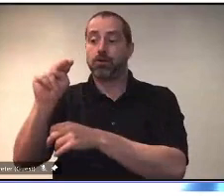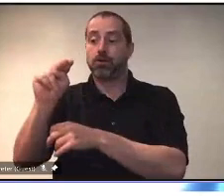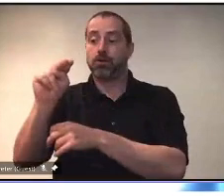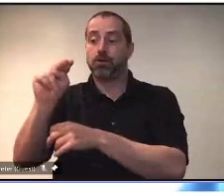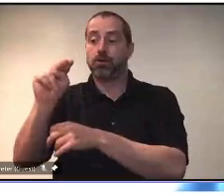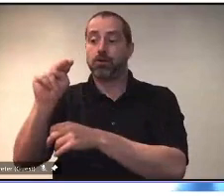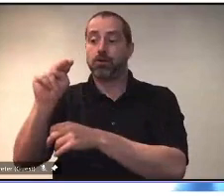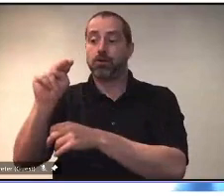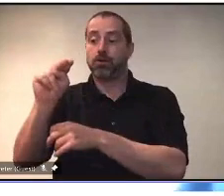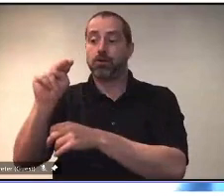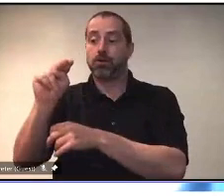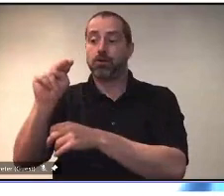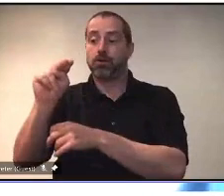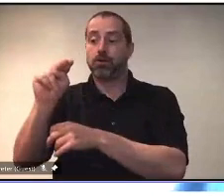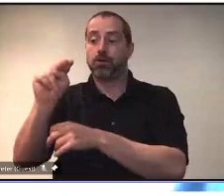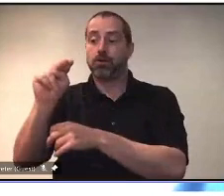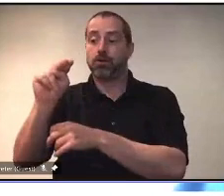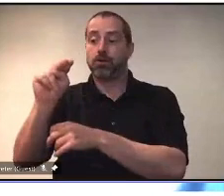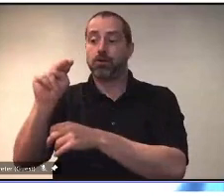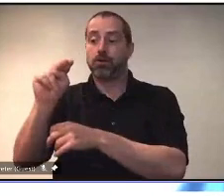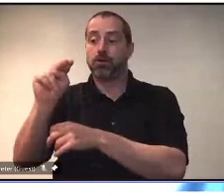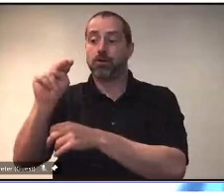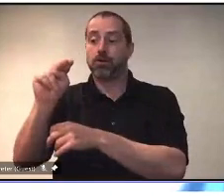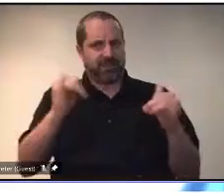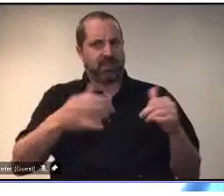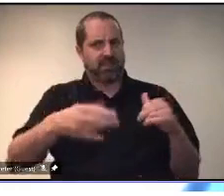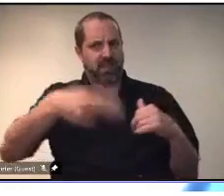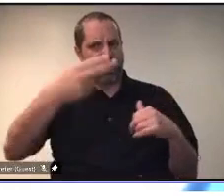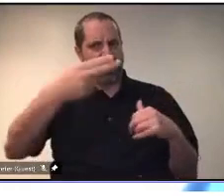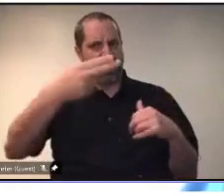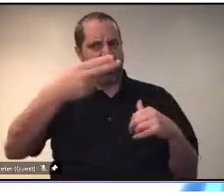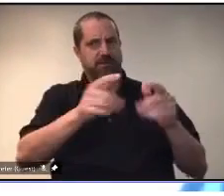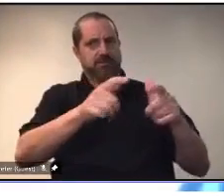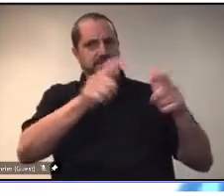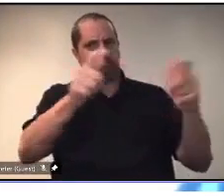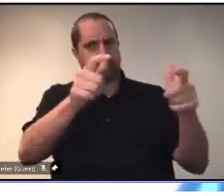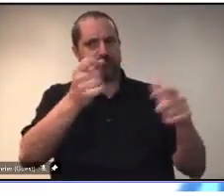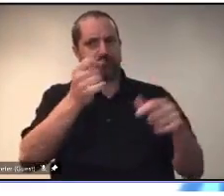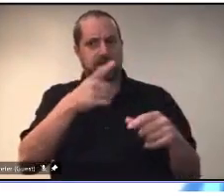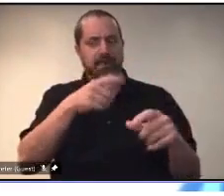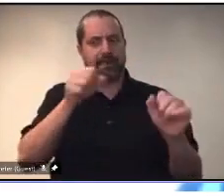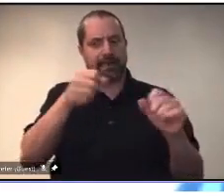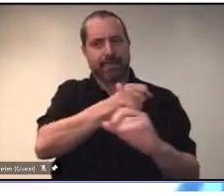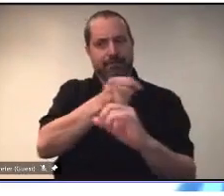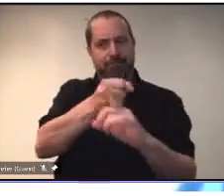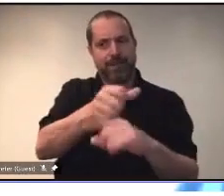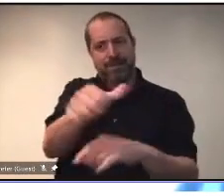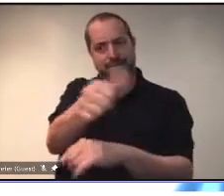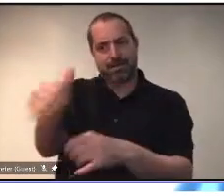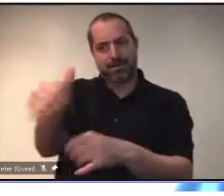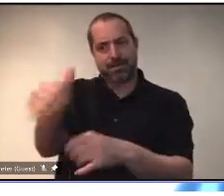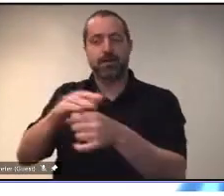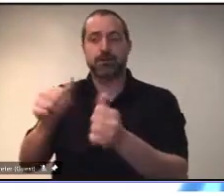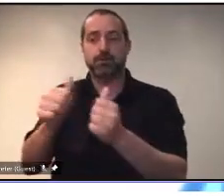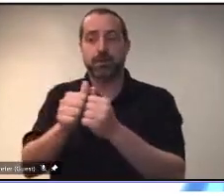numbers on the higher side, but also impact through Alberta with the P1 or the